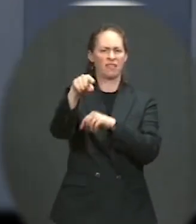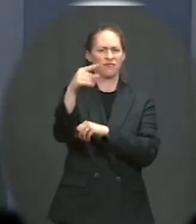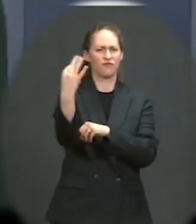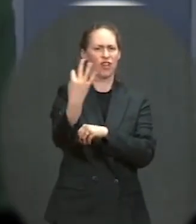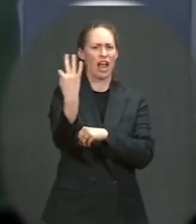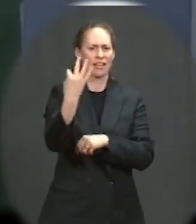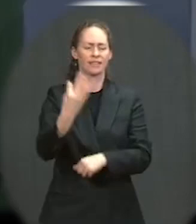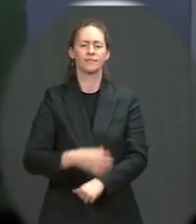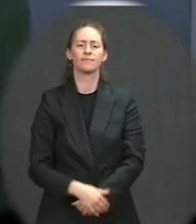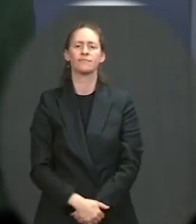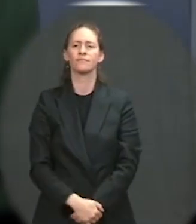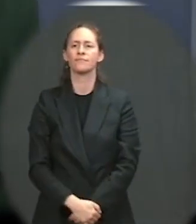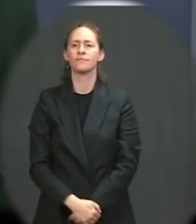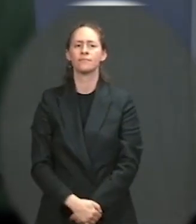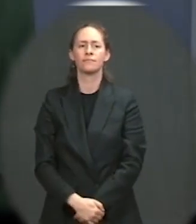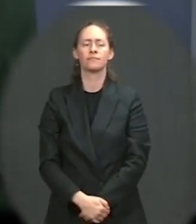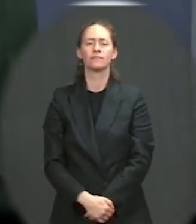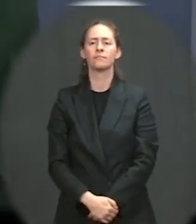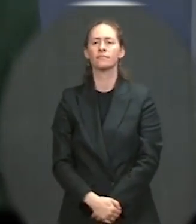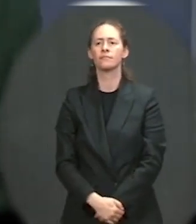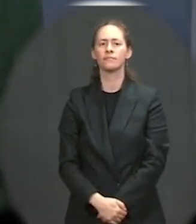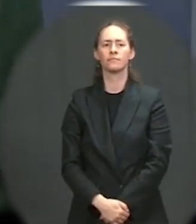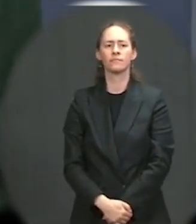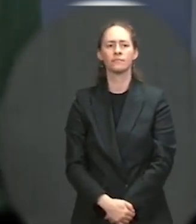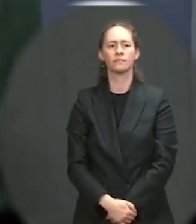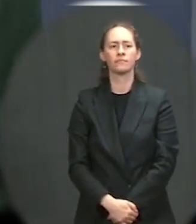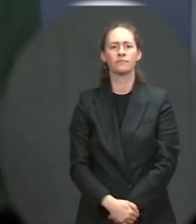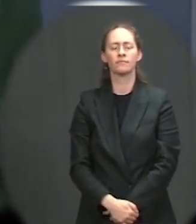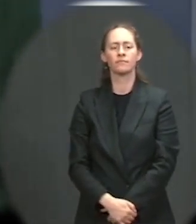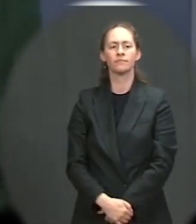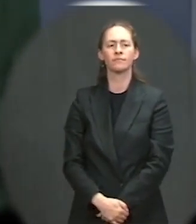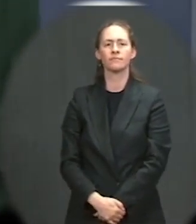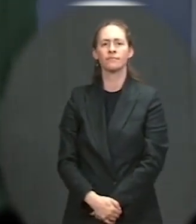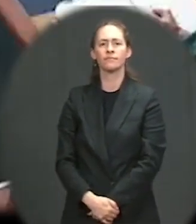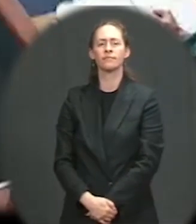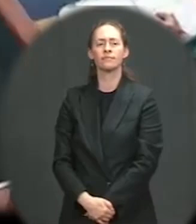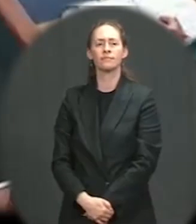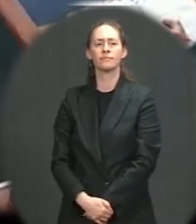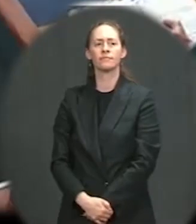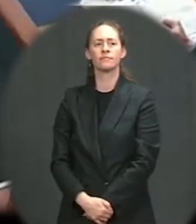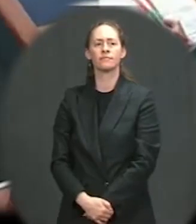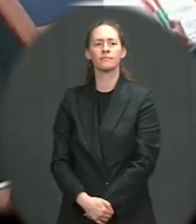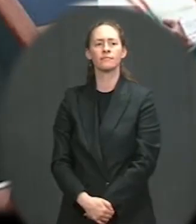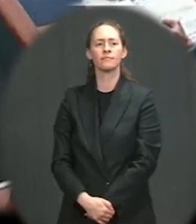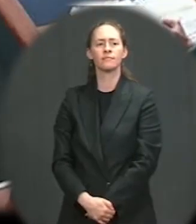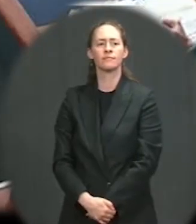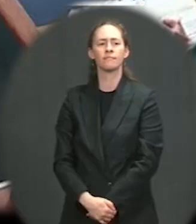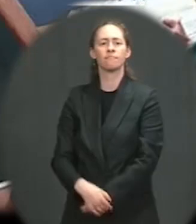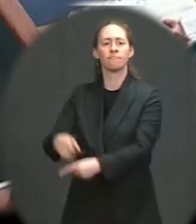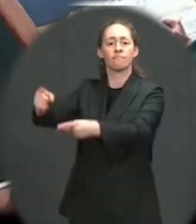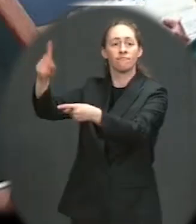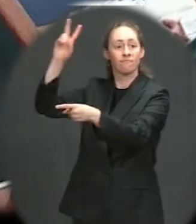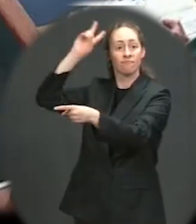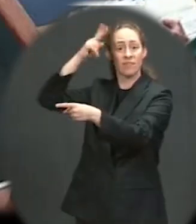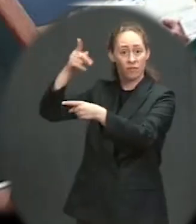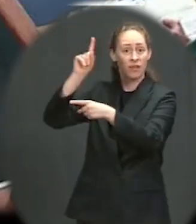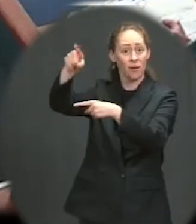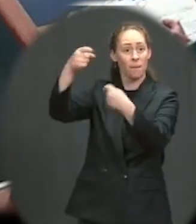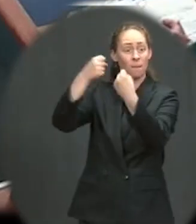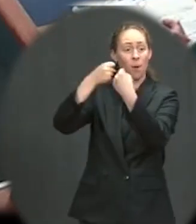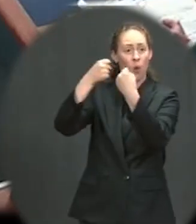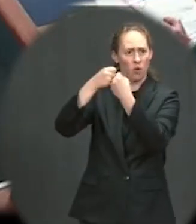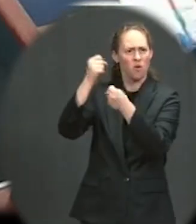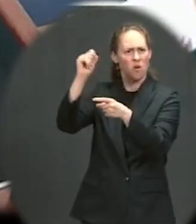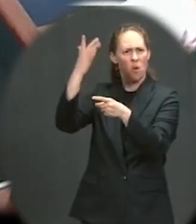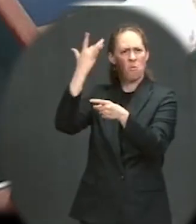Francesca, go ahead. got a couple for you. Sure. Firstly, on the Vice President's trip to the border, why does the White House view this as the